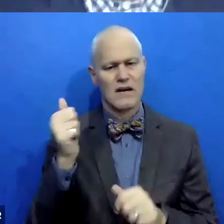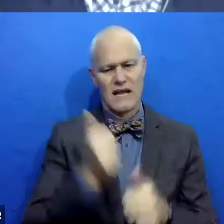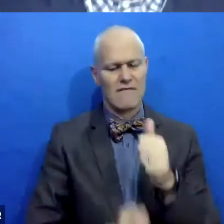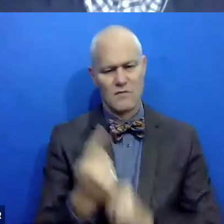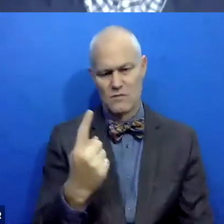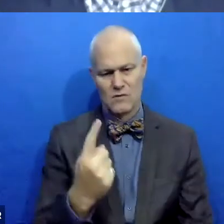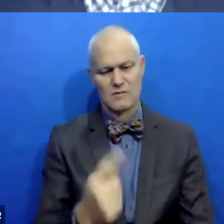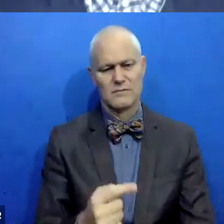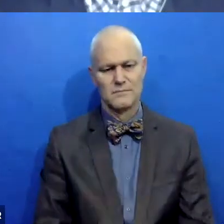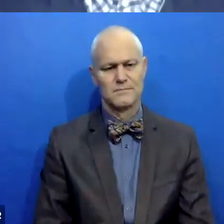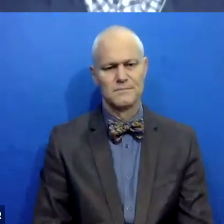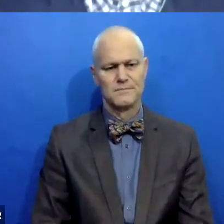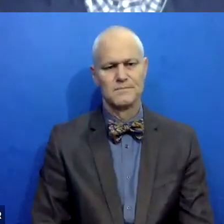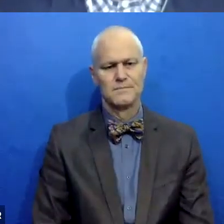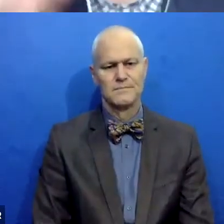and group of people.